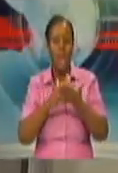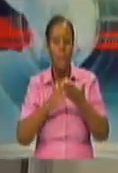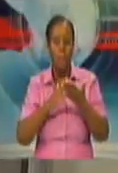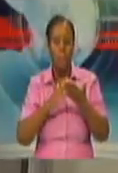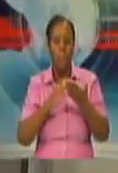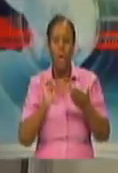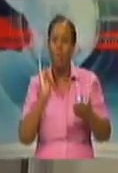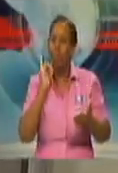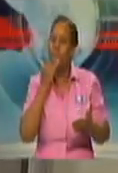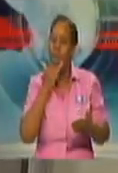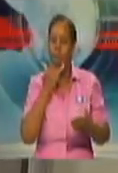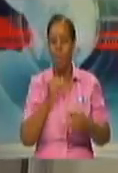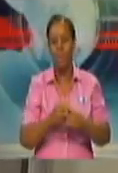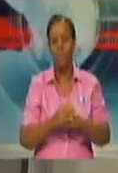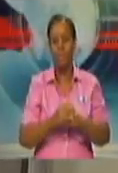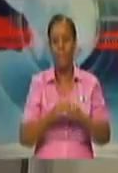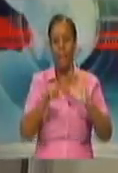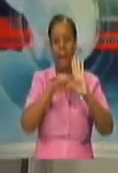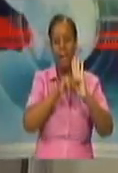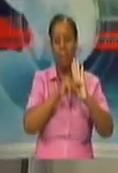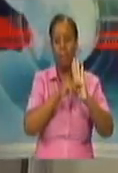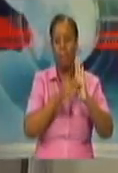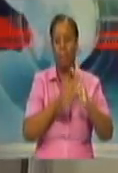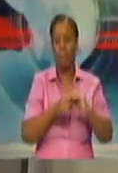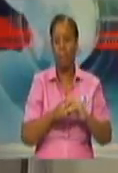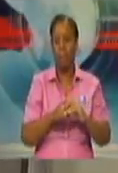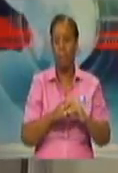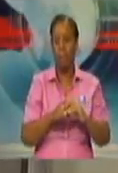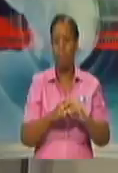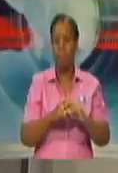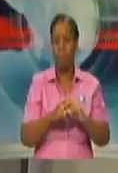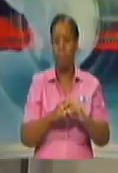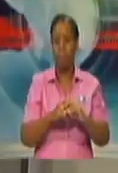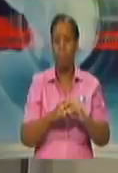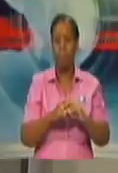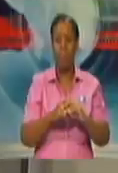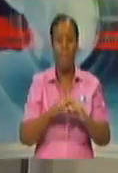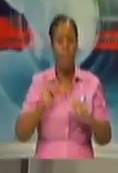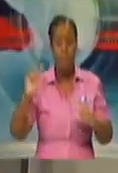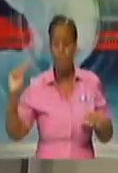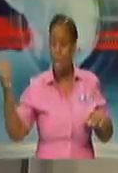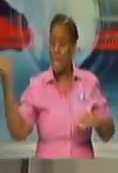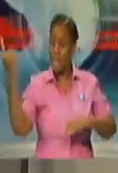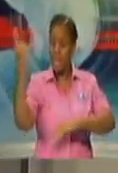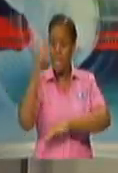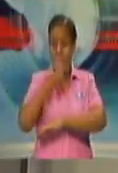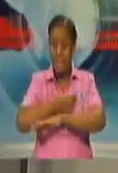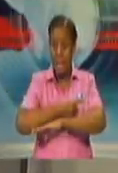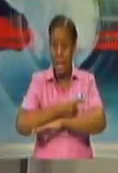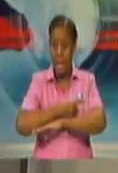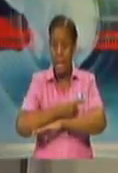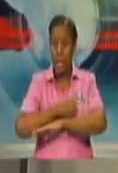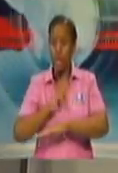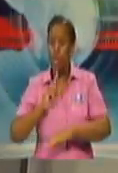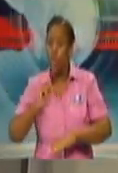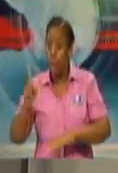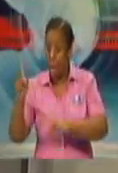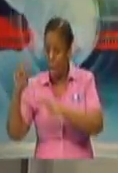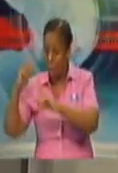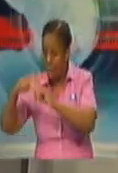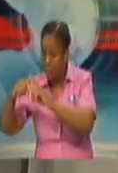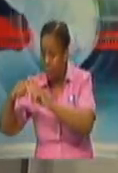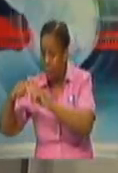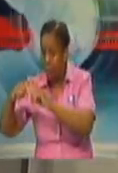From the day we got our first true positive via CARFA, and the CMO could bear me out here,